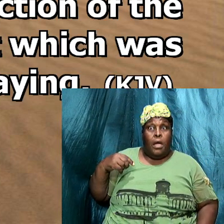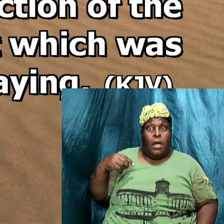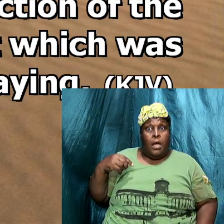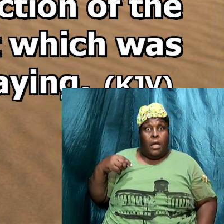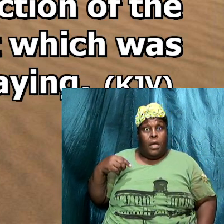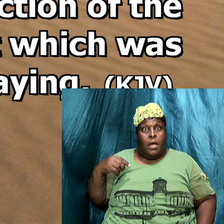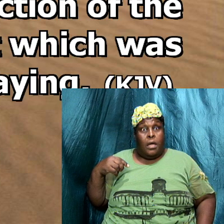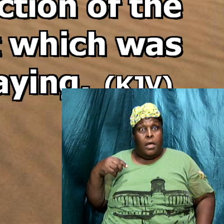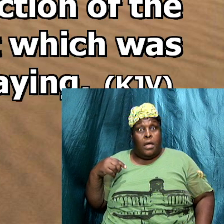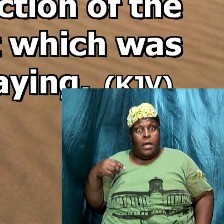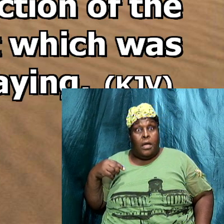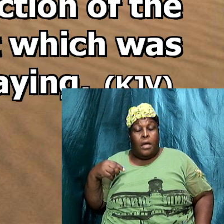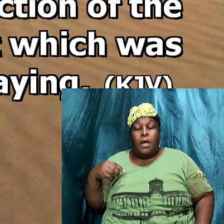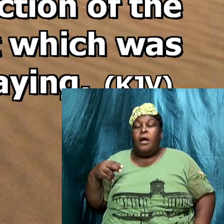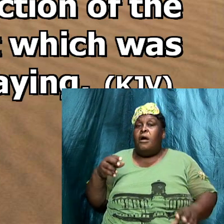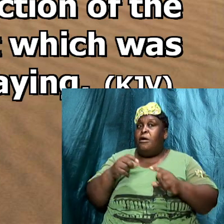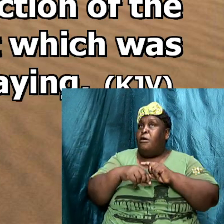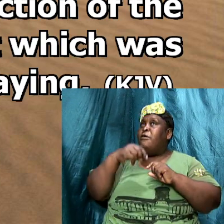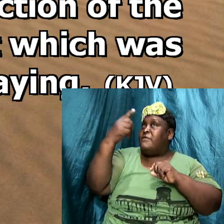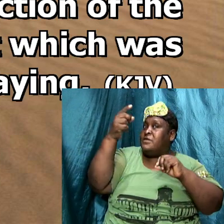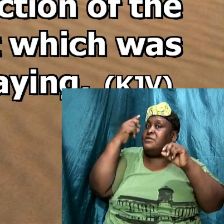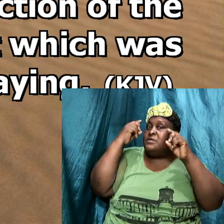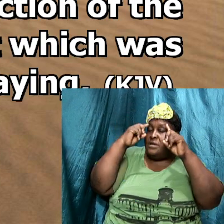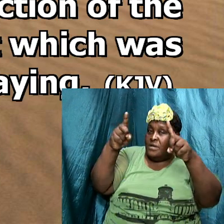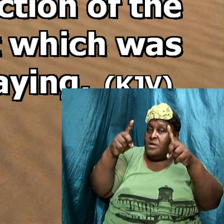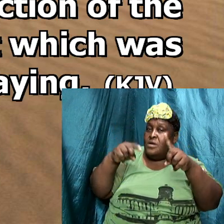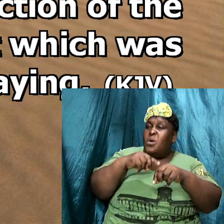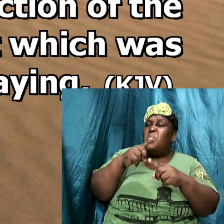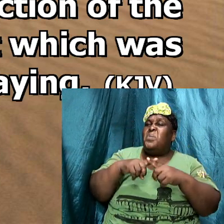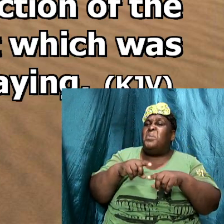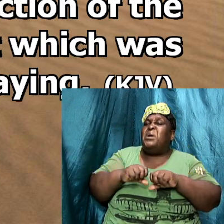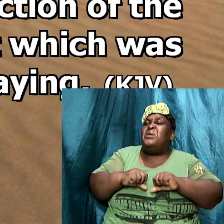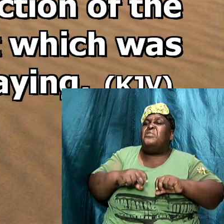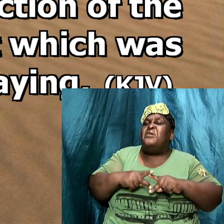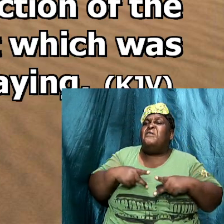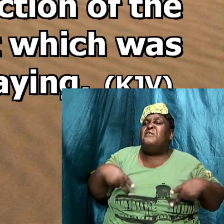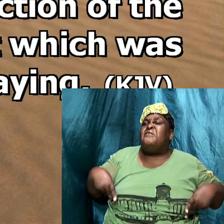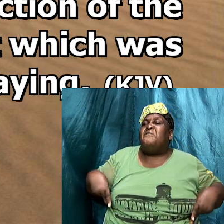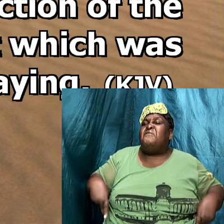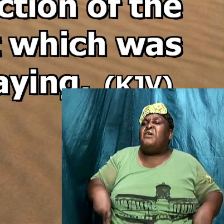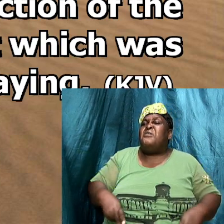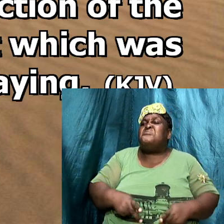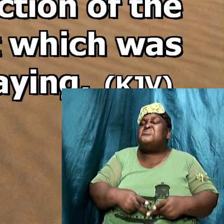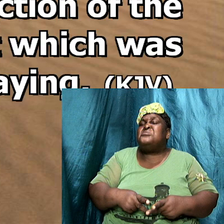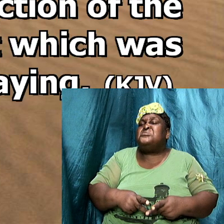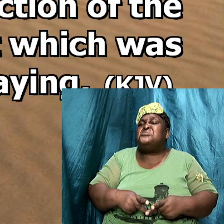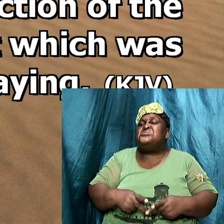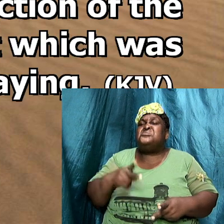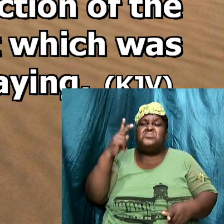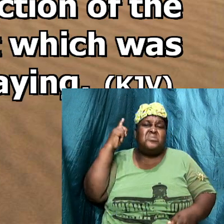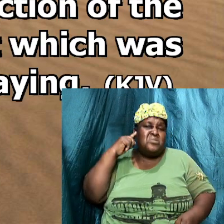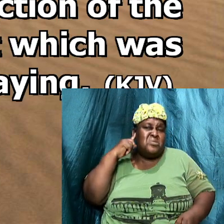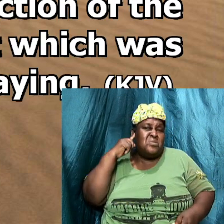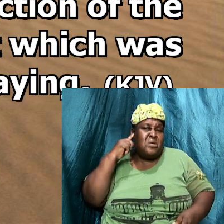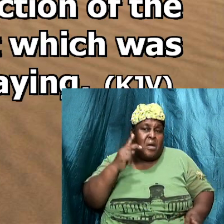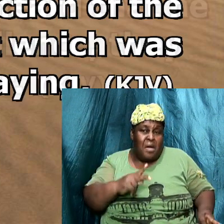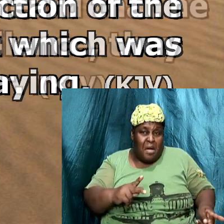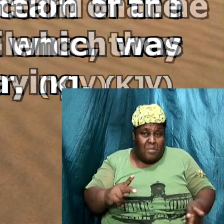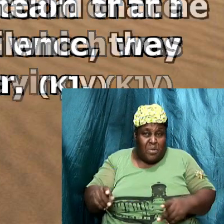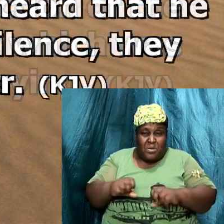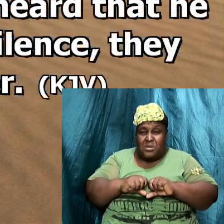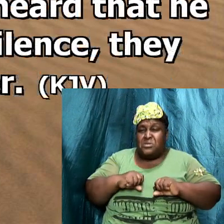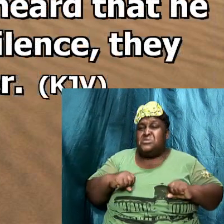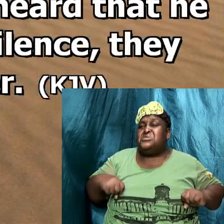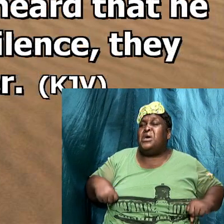but when the Pharisees heard that he had put the Sadducees to silence they gathered